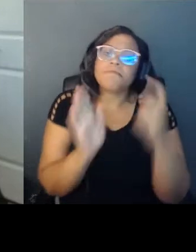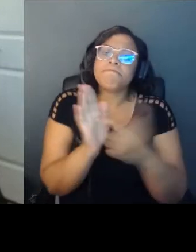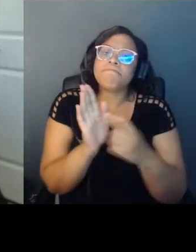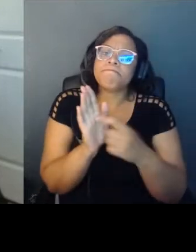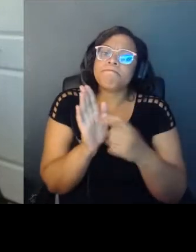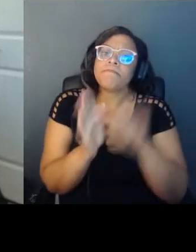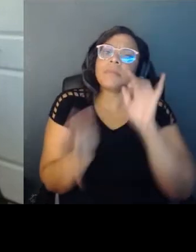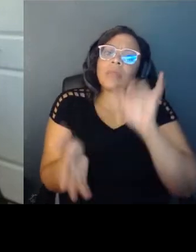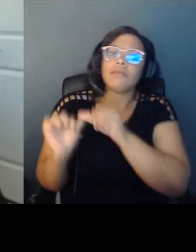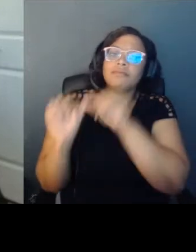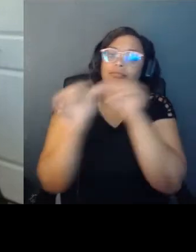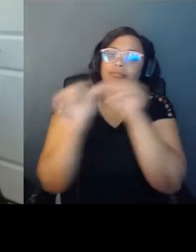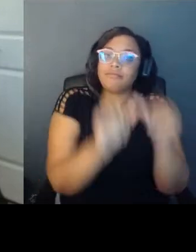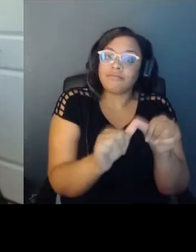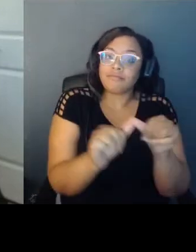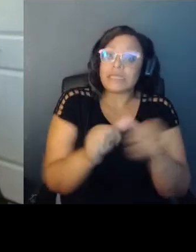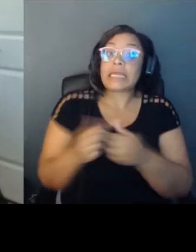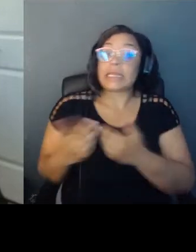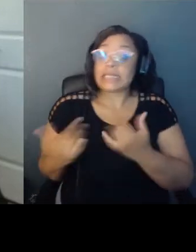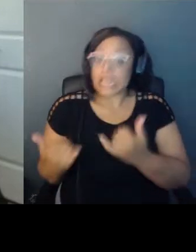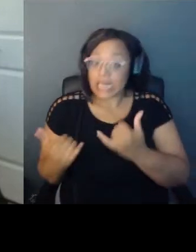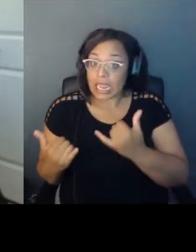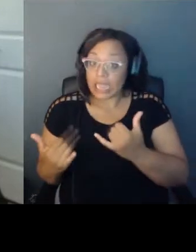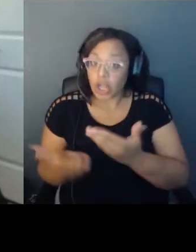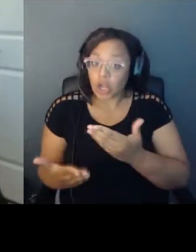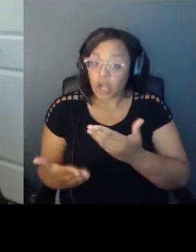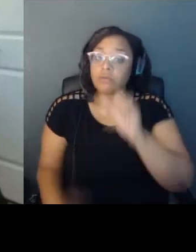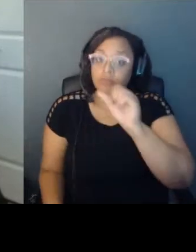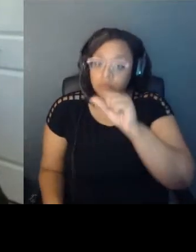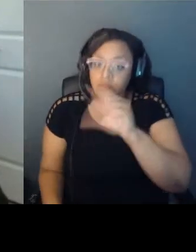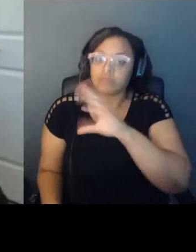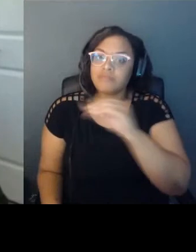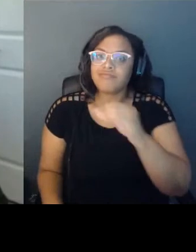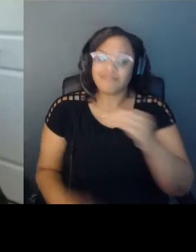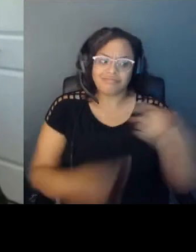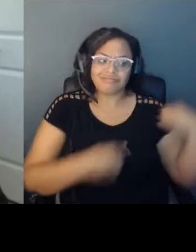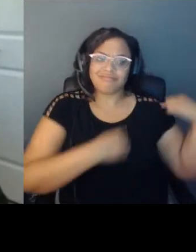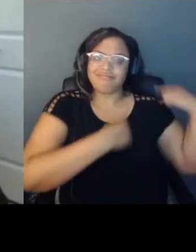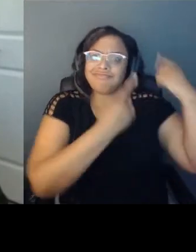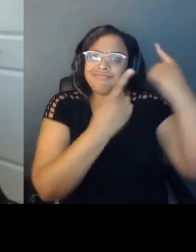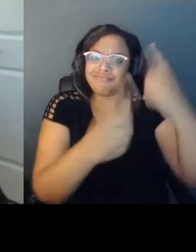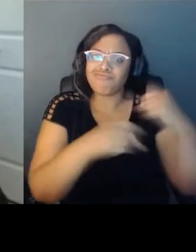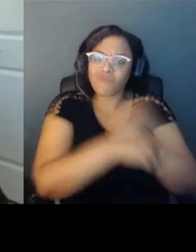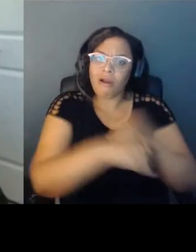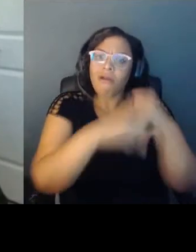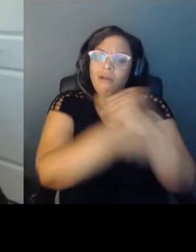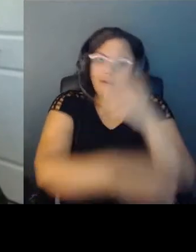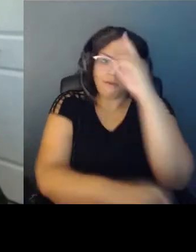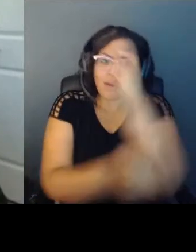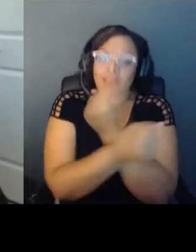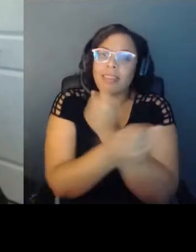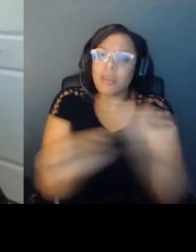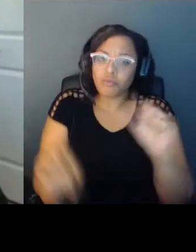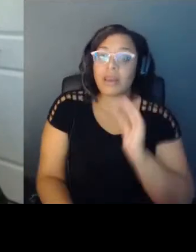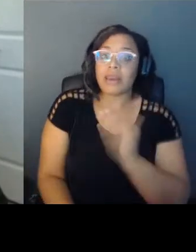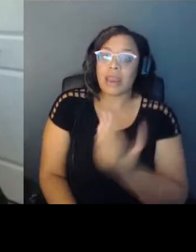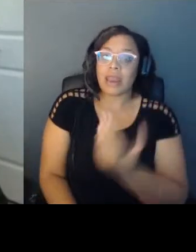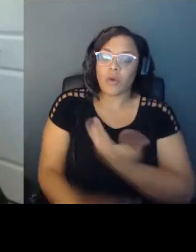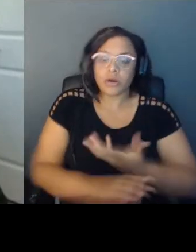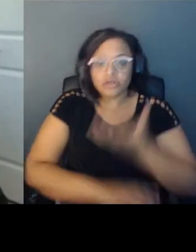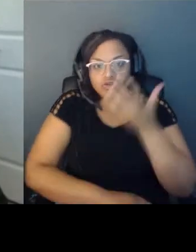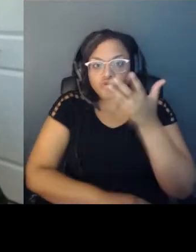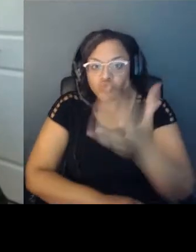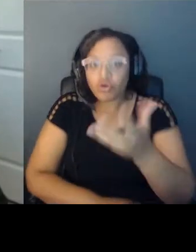here today and the collective struggle for liberation and full expression of our humanity that has transcended generations.